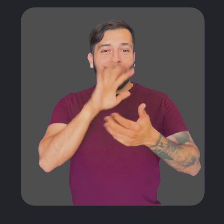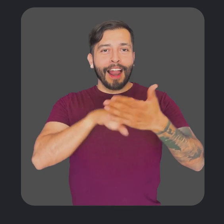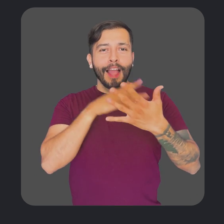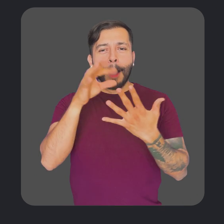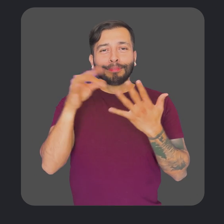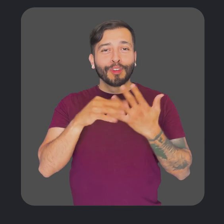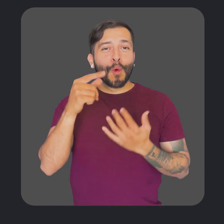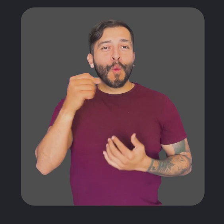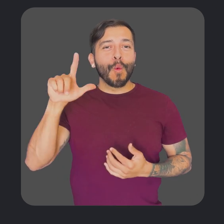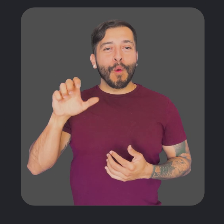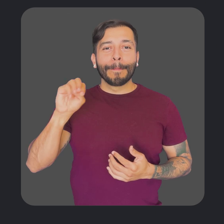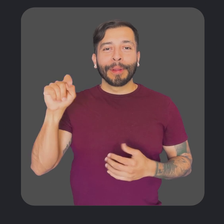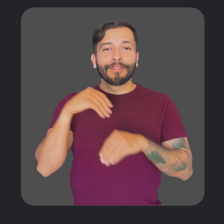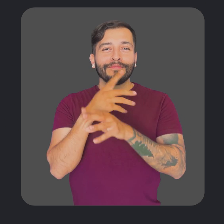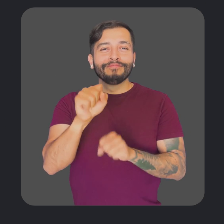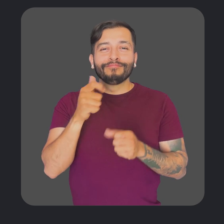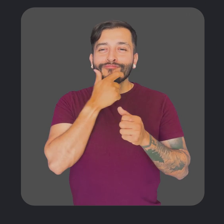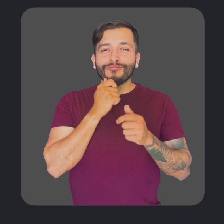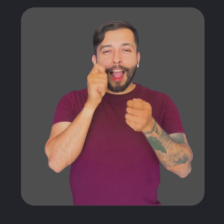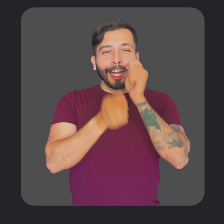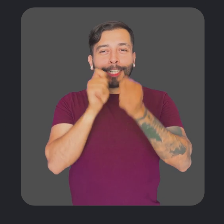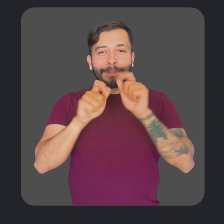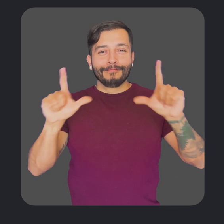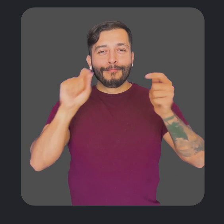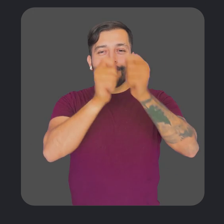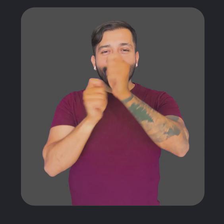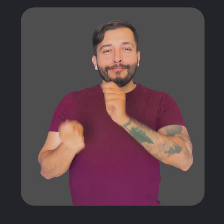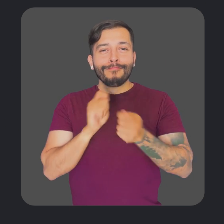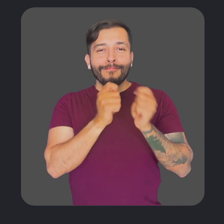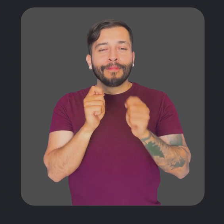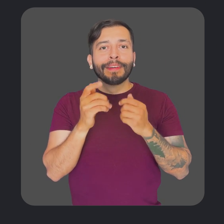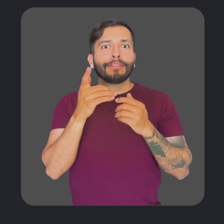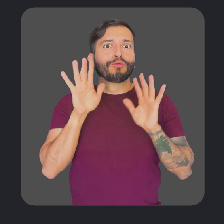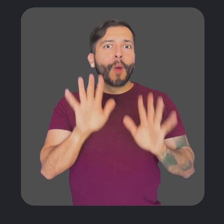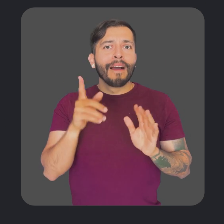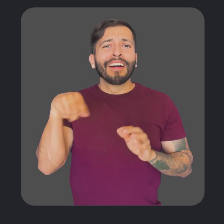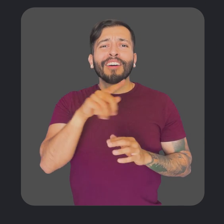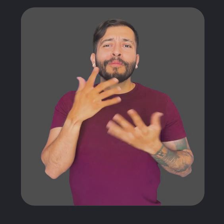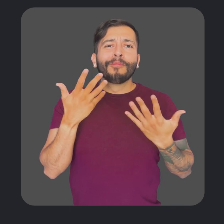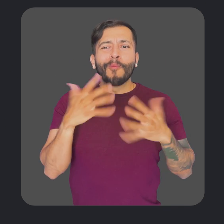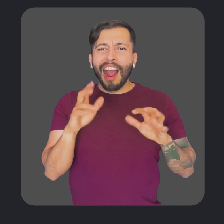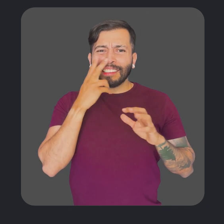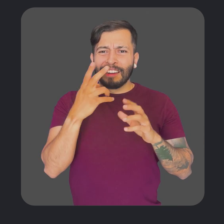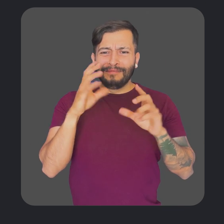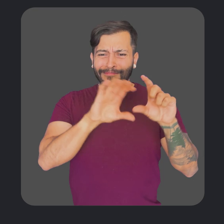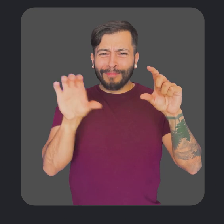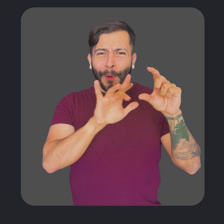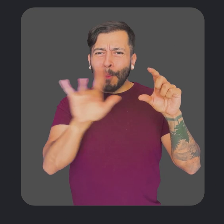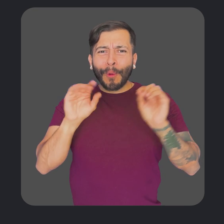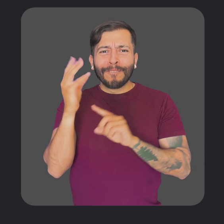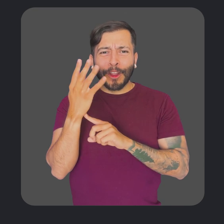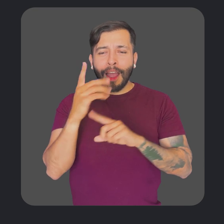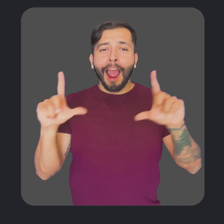also updated our layout options in Google Meet, so users can customize what they see on their screens. This option can be great for people who want to reduce